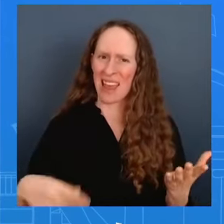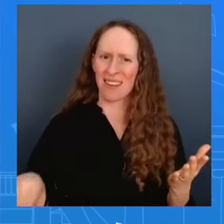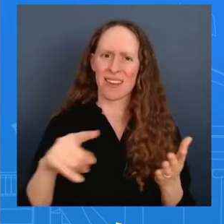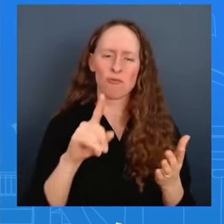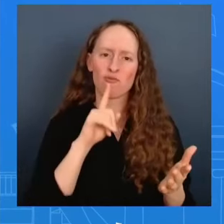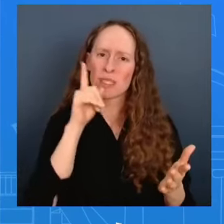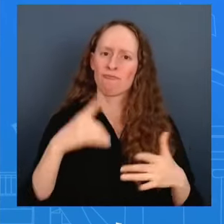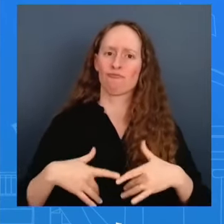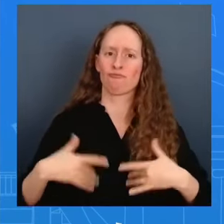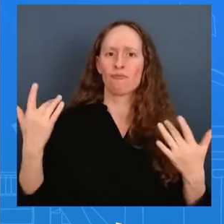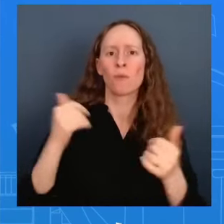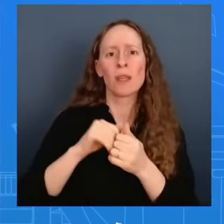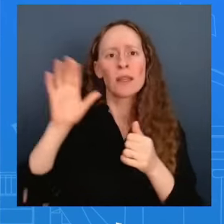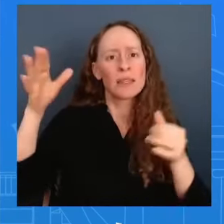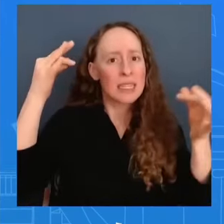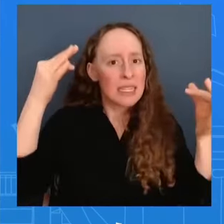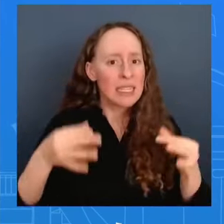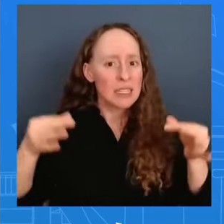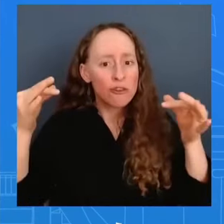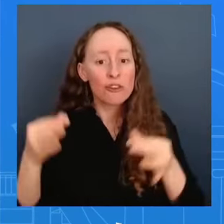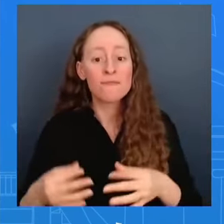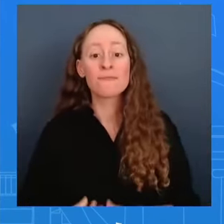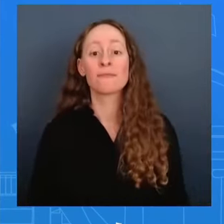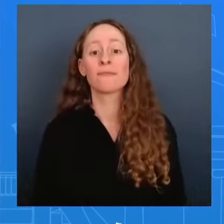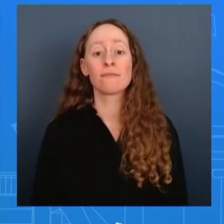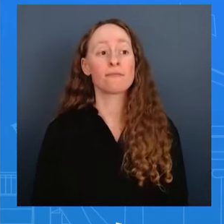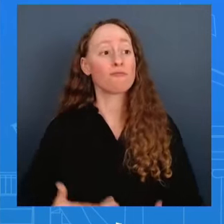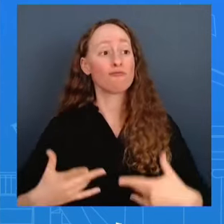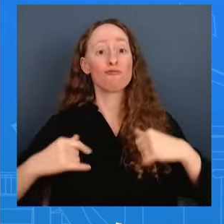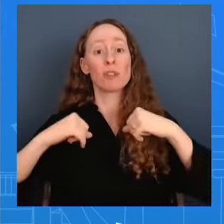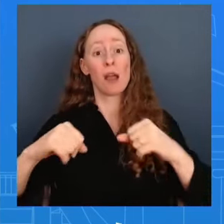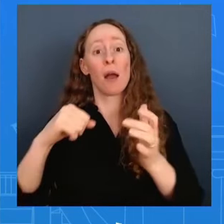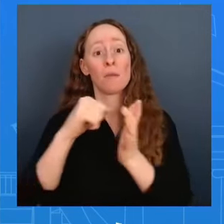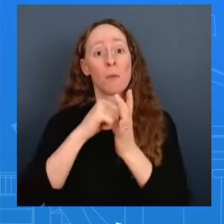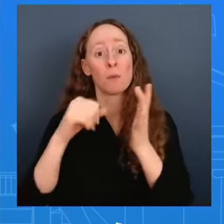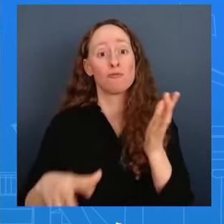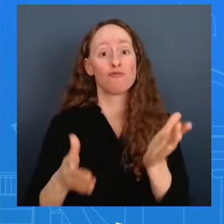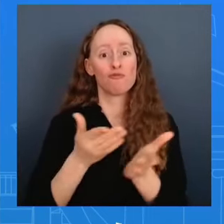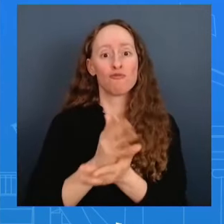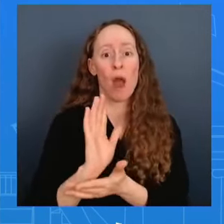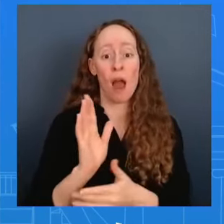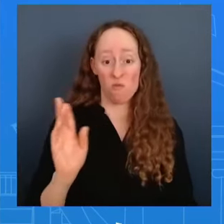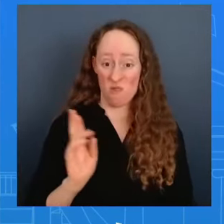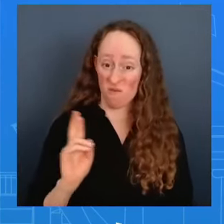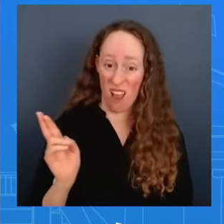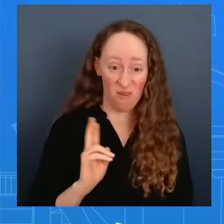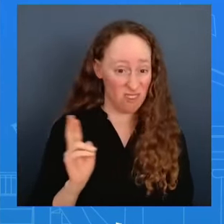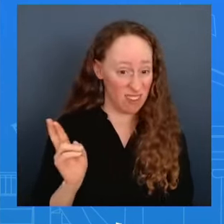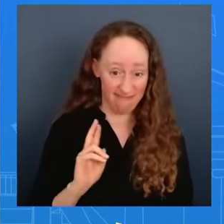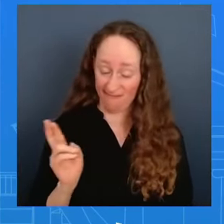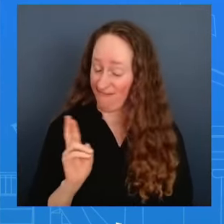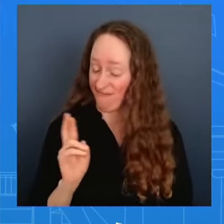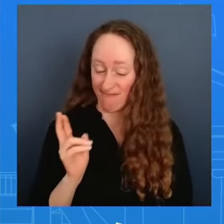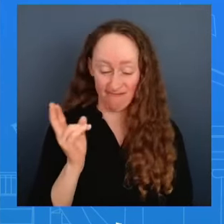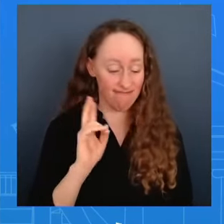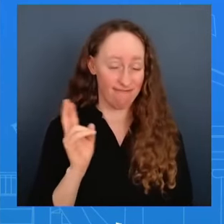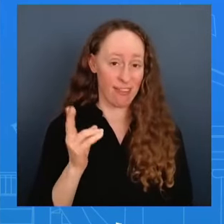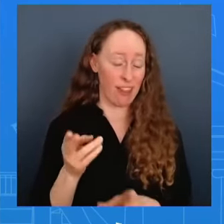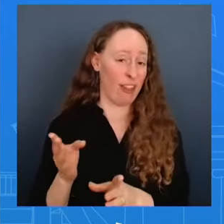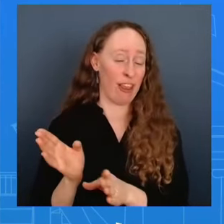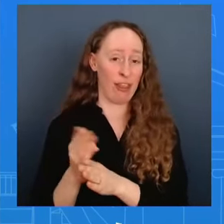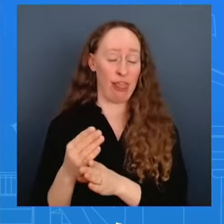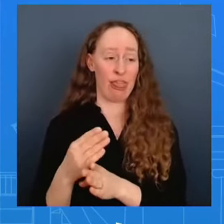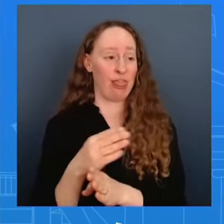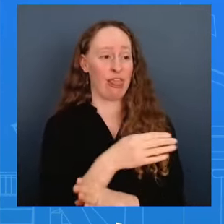protecting reproductive rights something that republicans are not on the right side of history you think about what extreme extreme elected officials